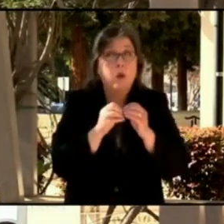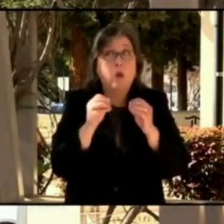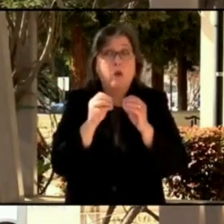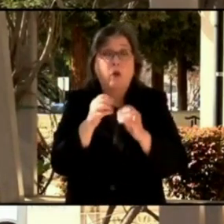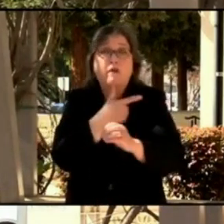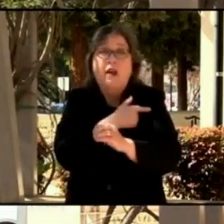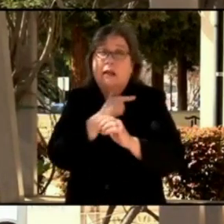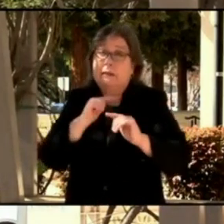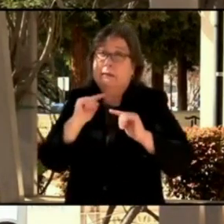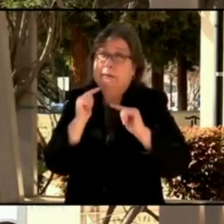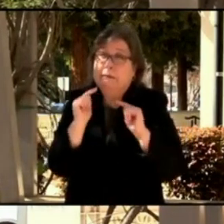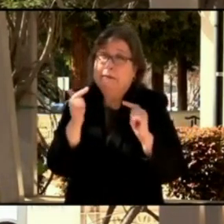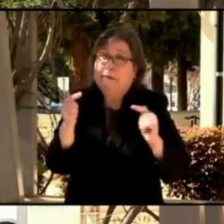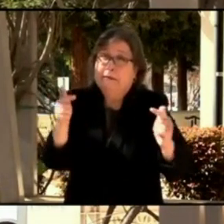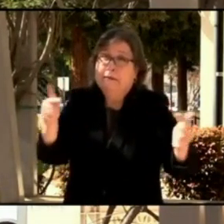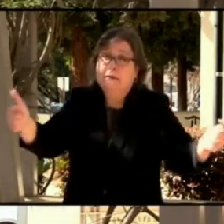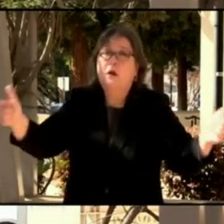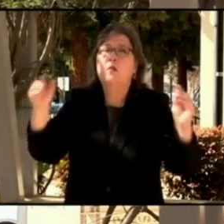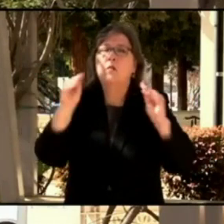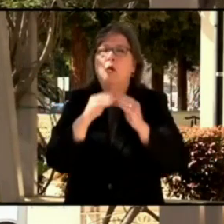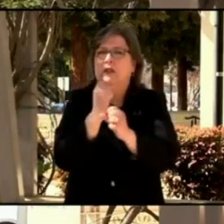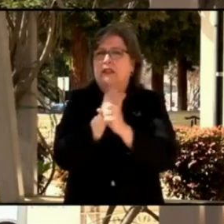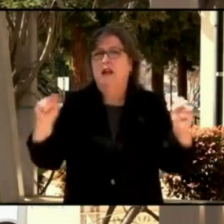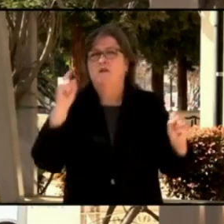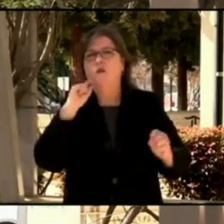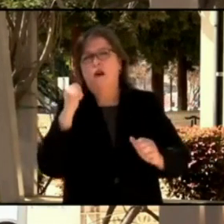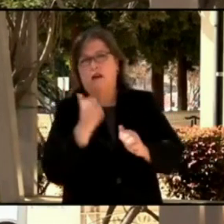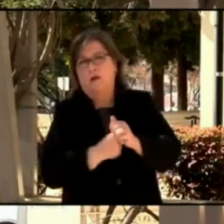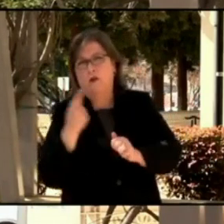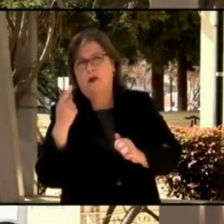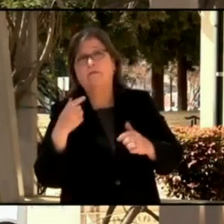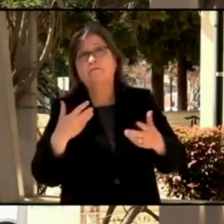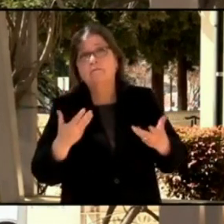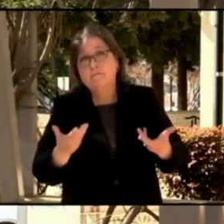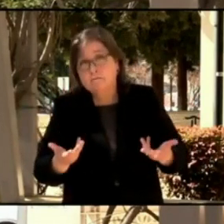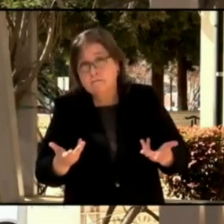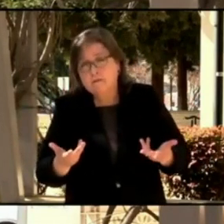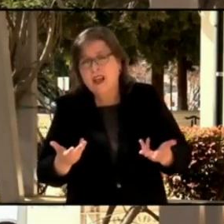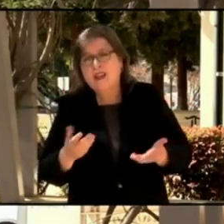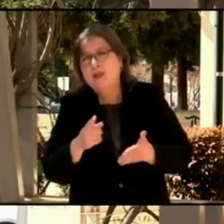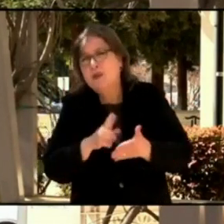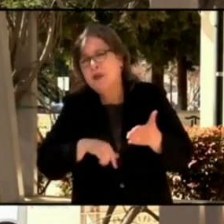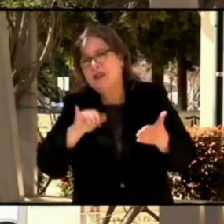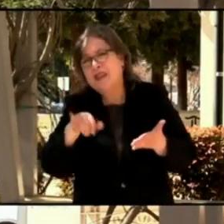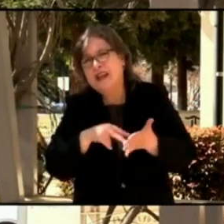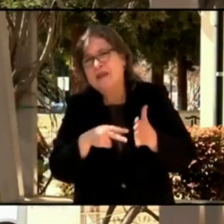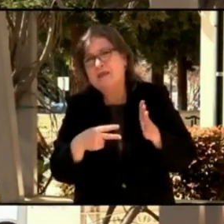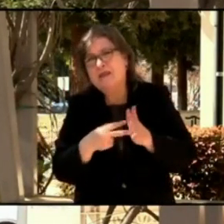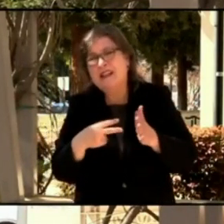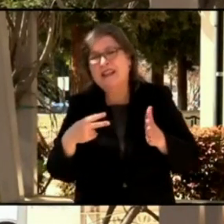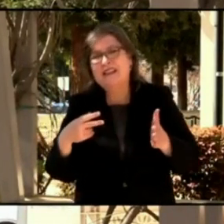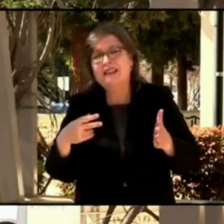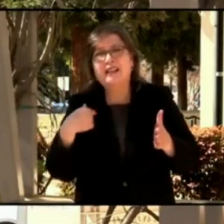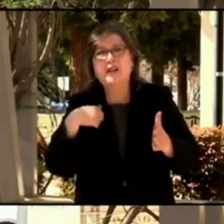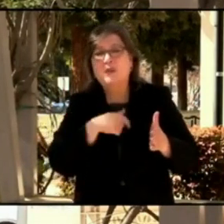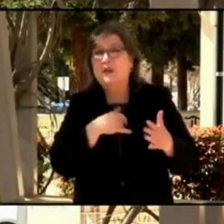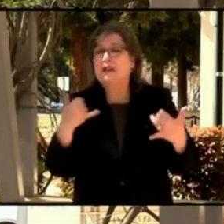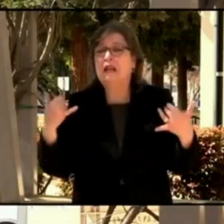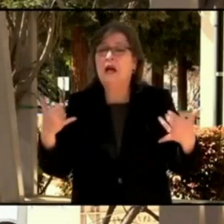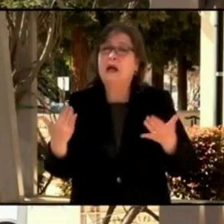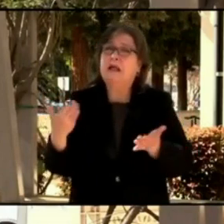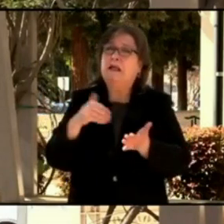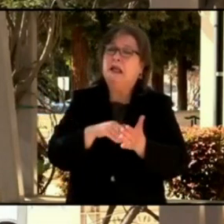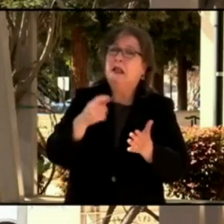So what does this mean? This means that we're back in a bit of a precarious place as far